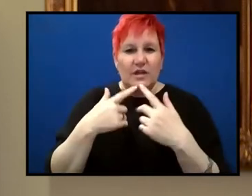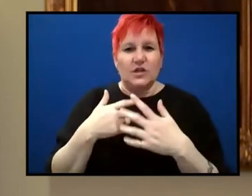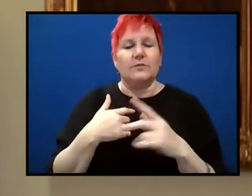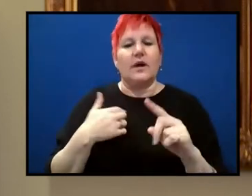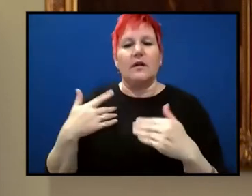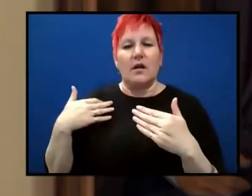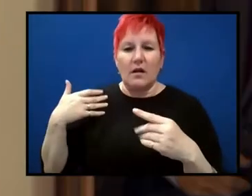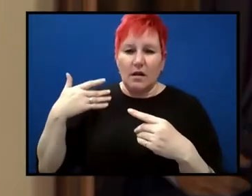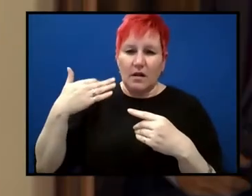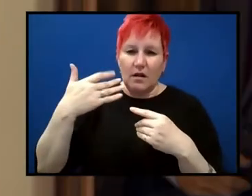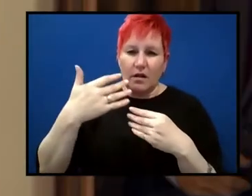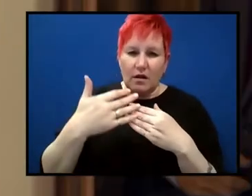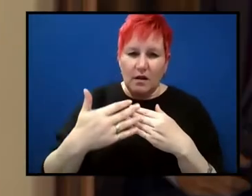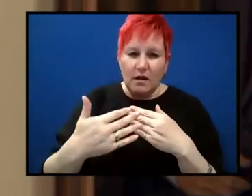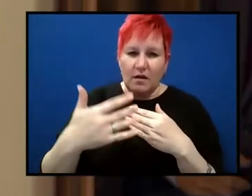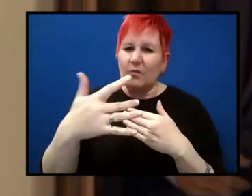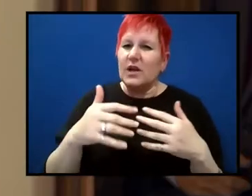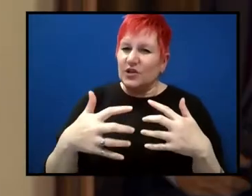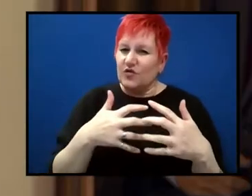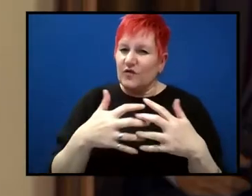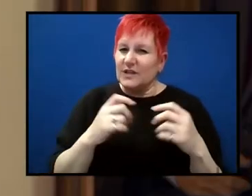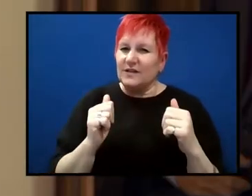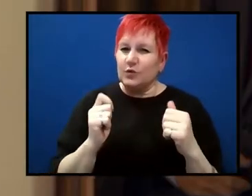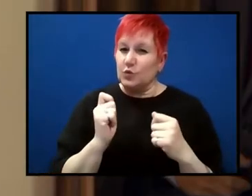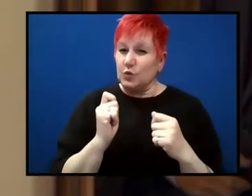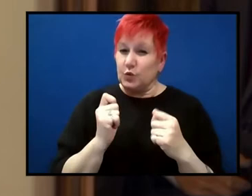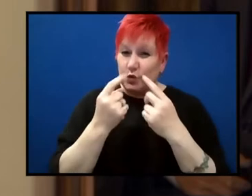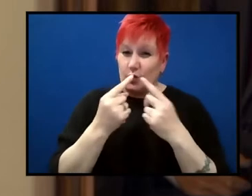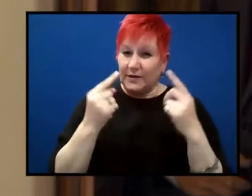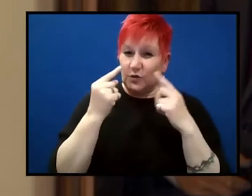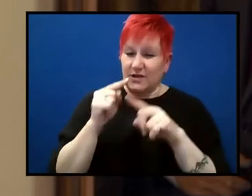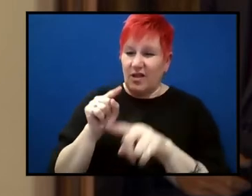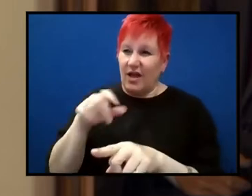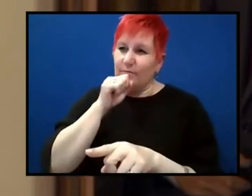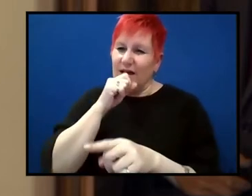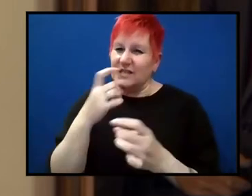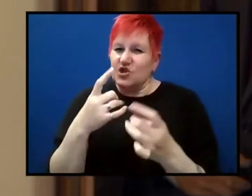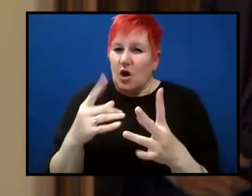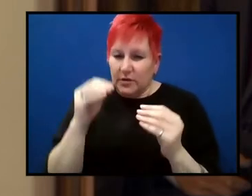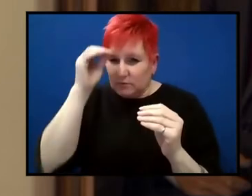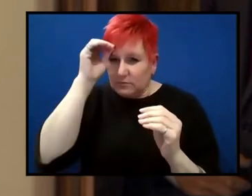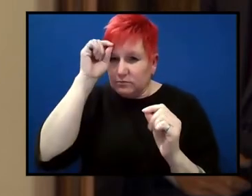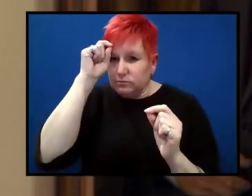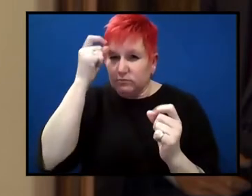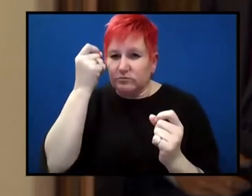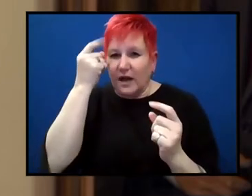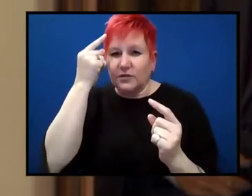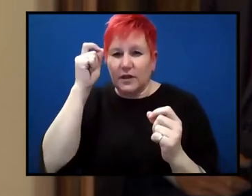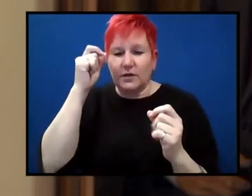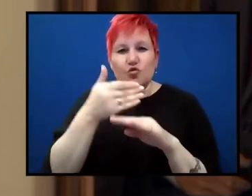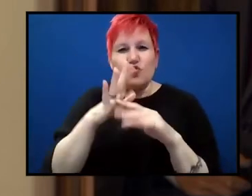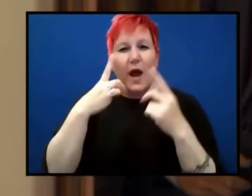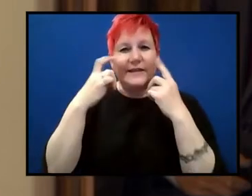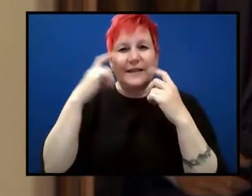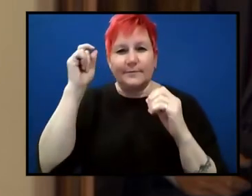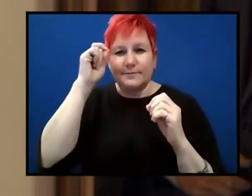look, give the idea, the impression that he was starting to understand the, the, the new ideas. Um, but